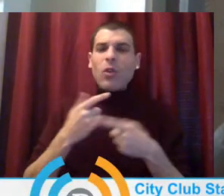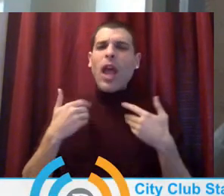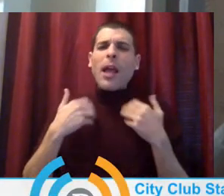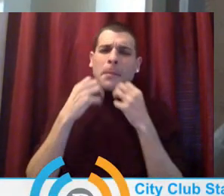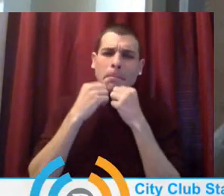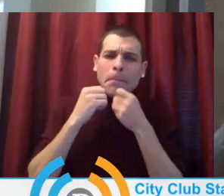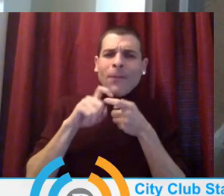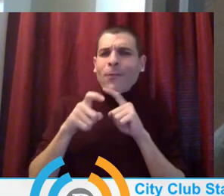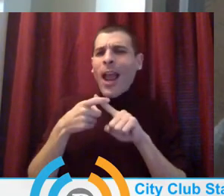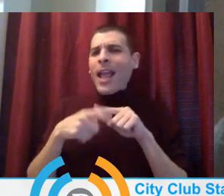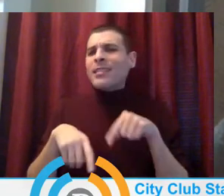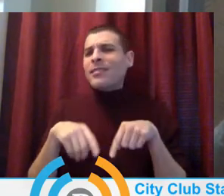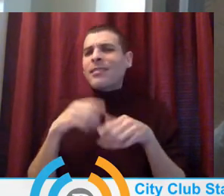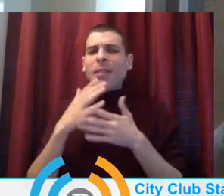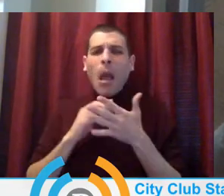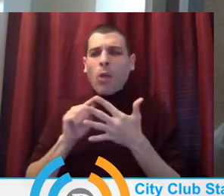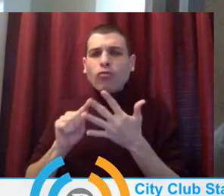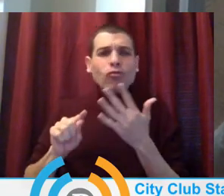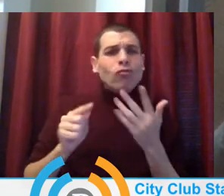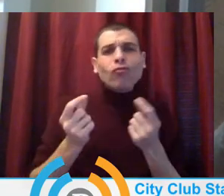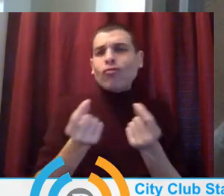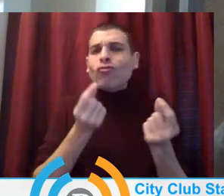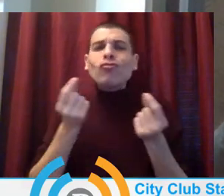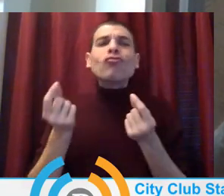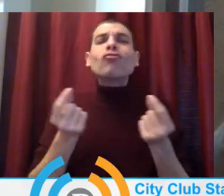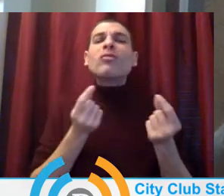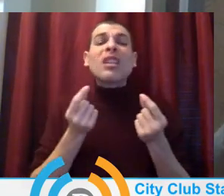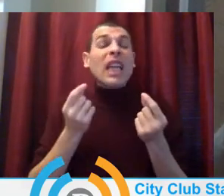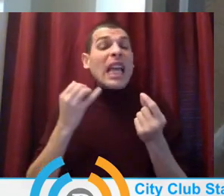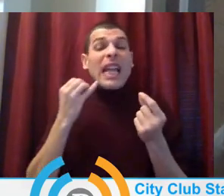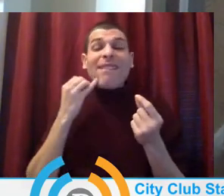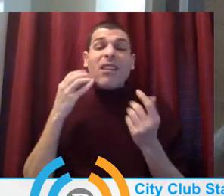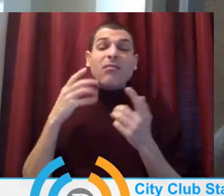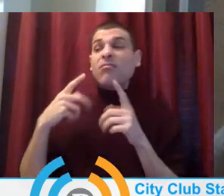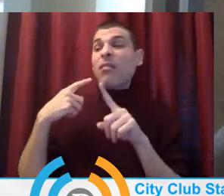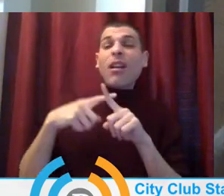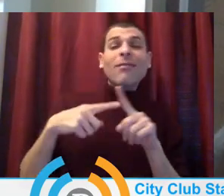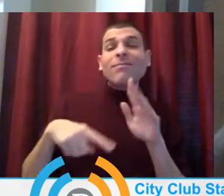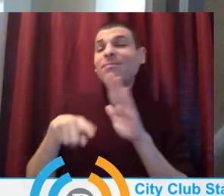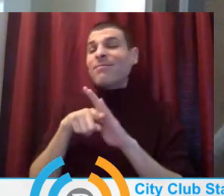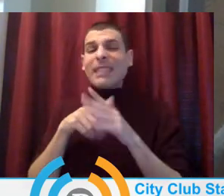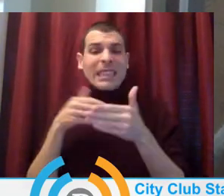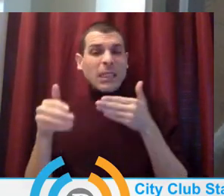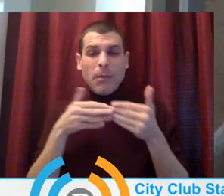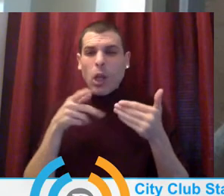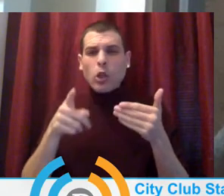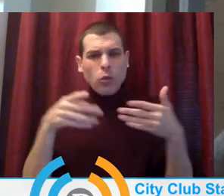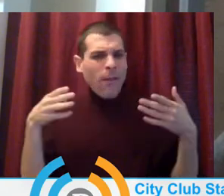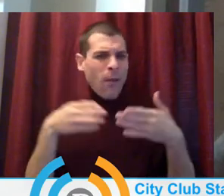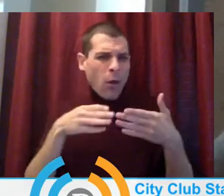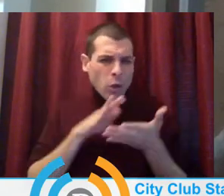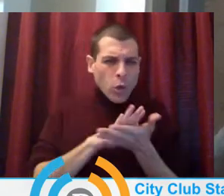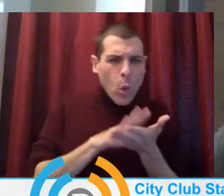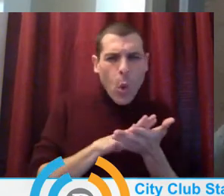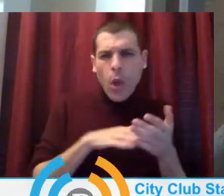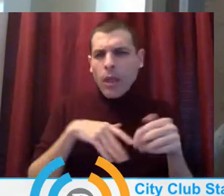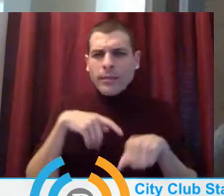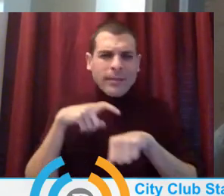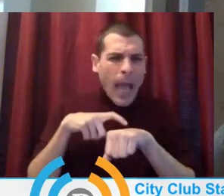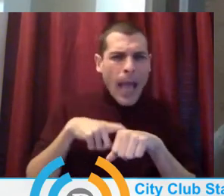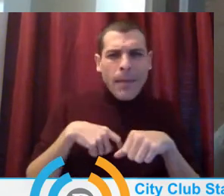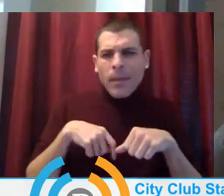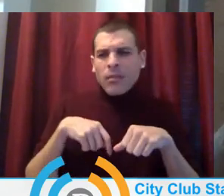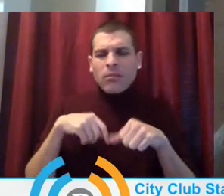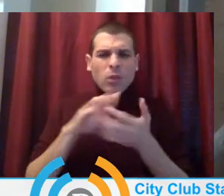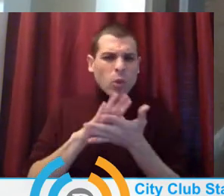both weren't going so well, you were focused on your school time and school culture in ways that